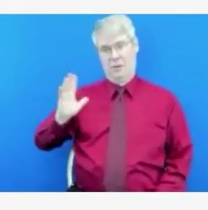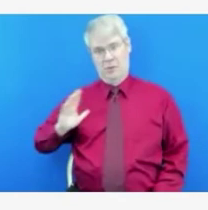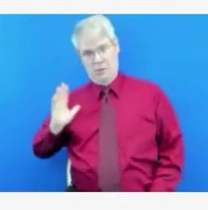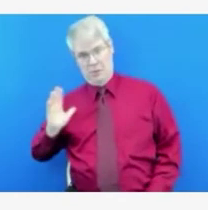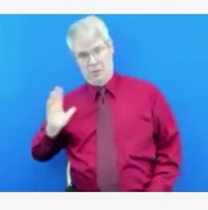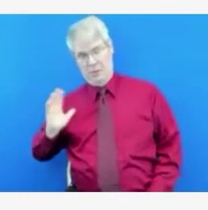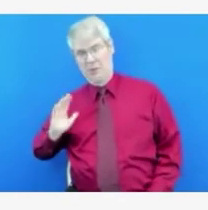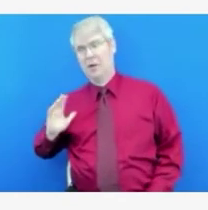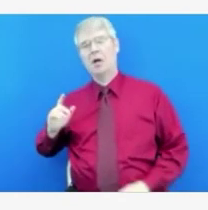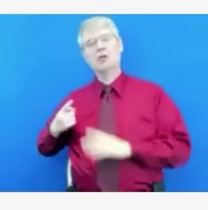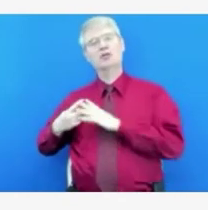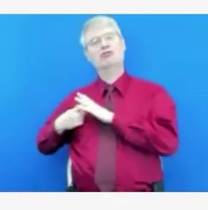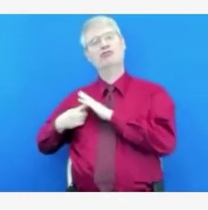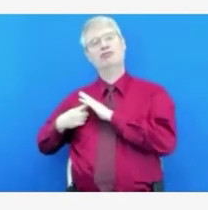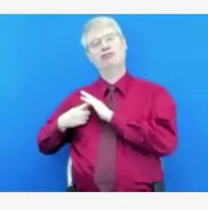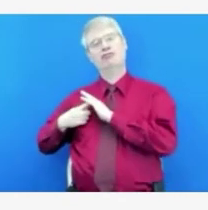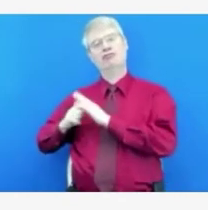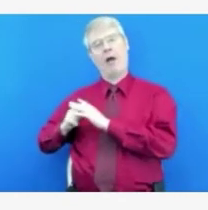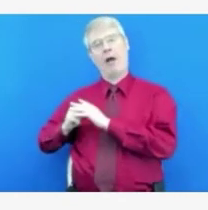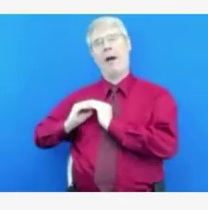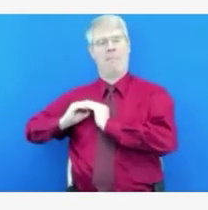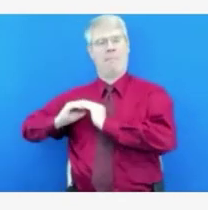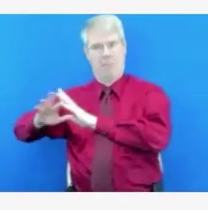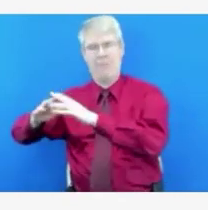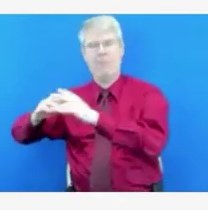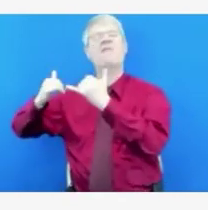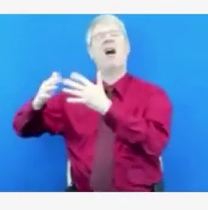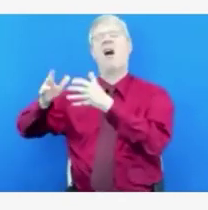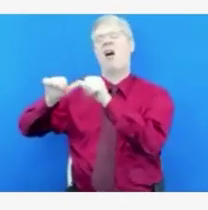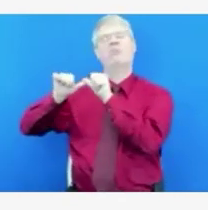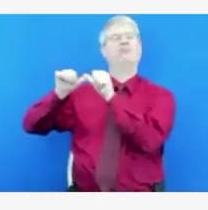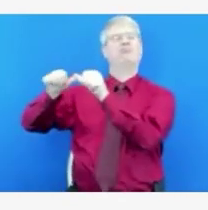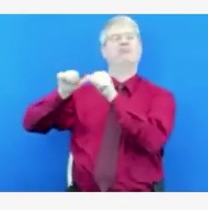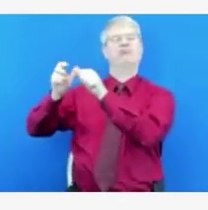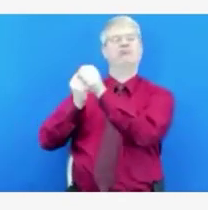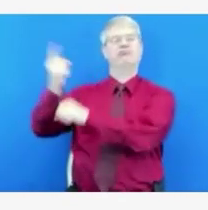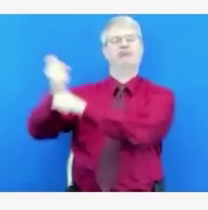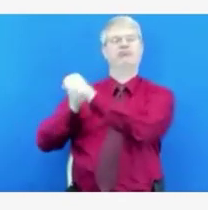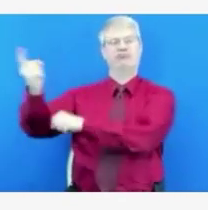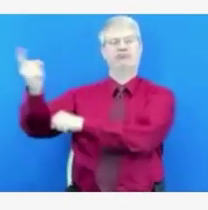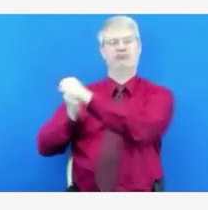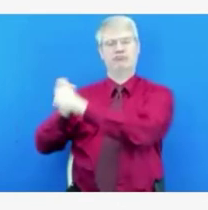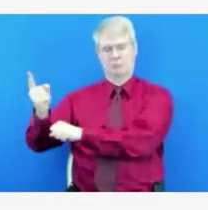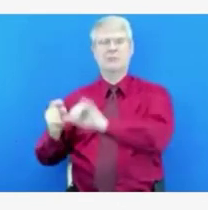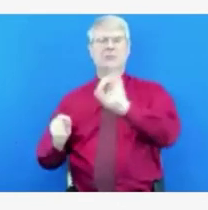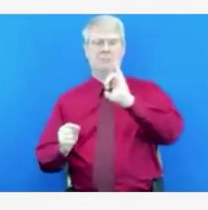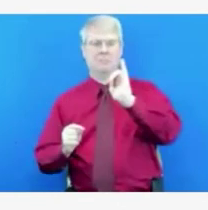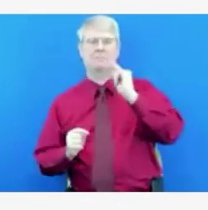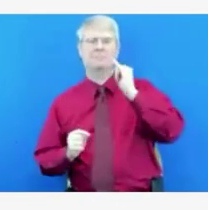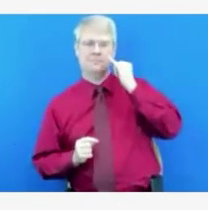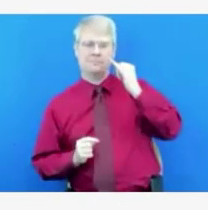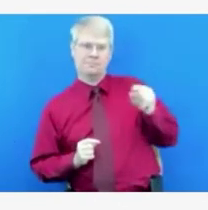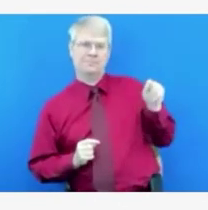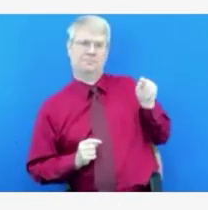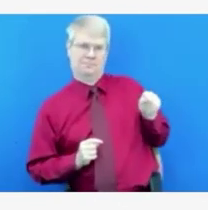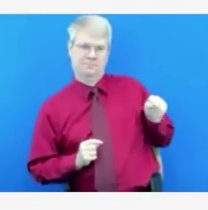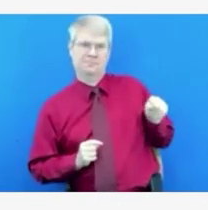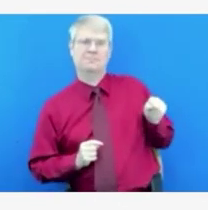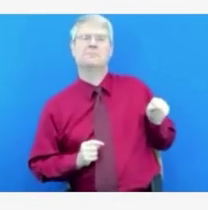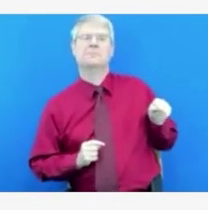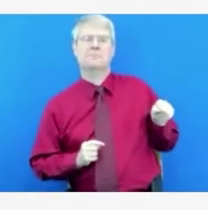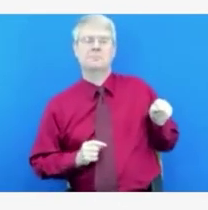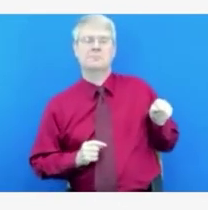experts now feel that we are probably, you know, this virus is not going to go away.